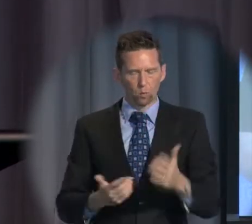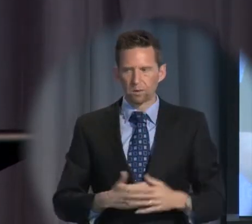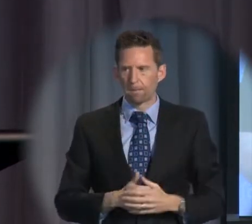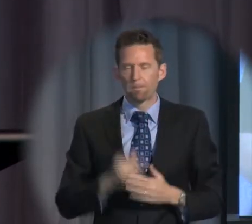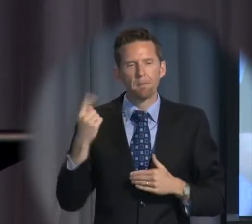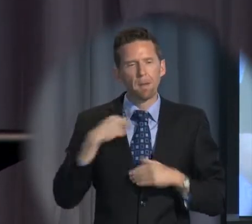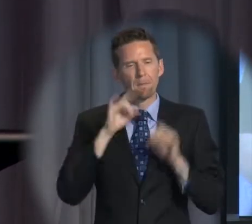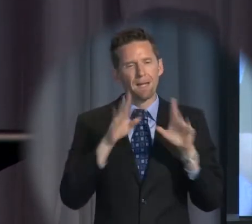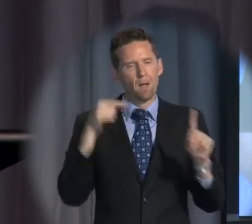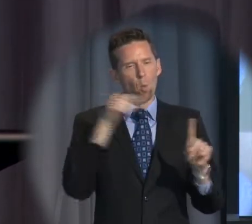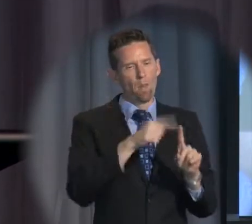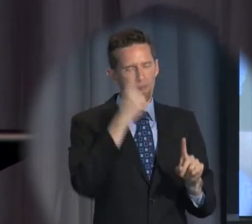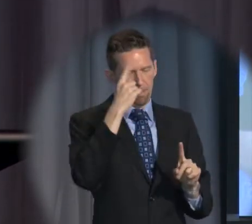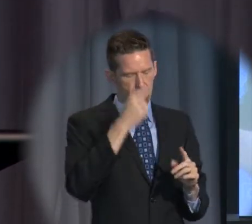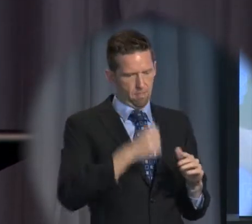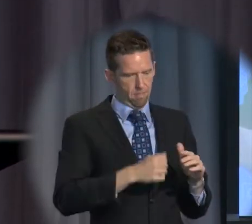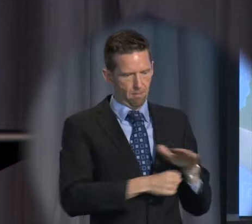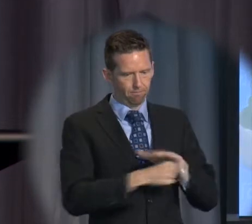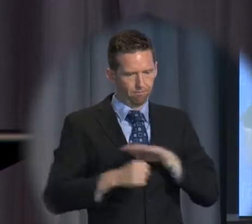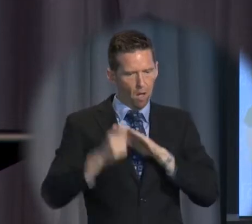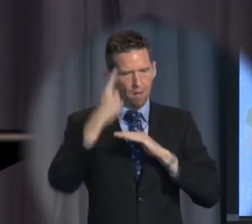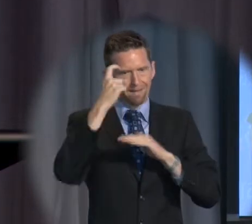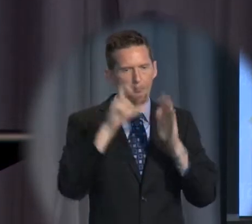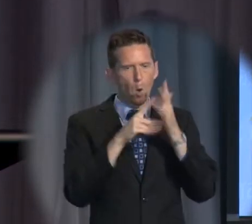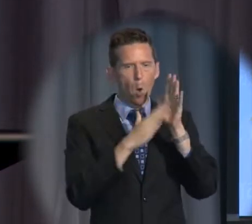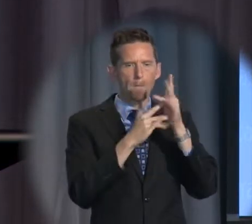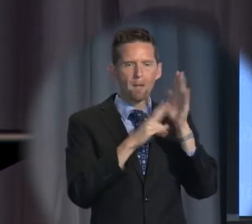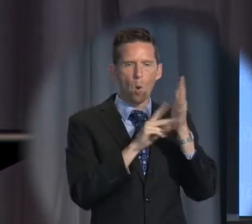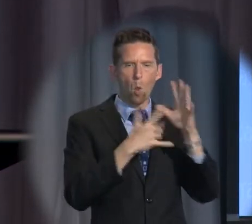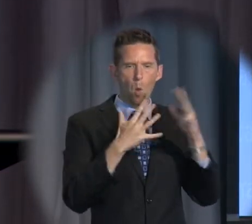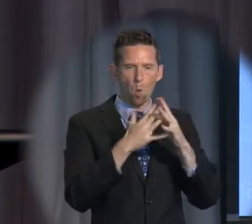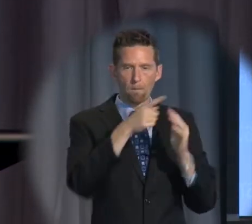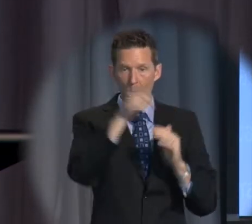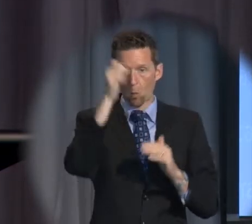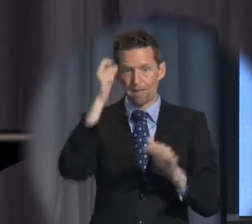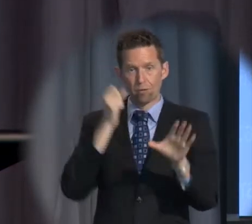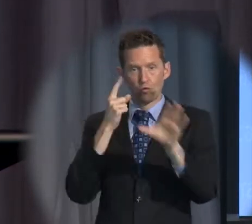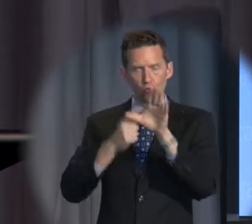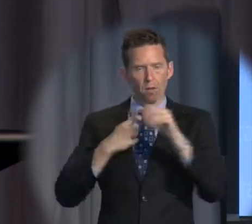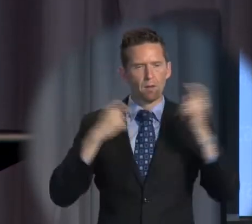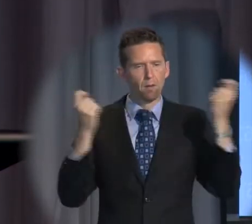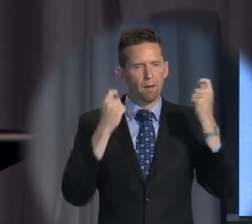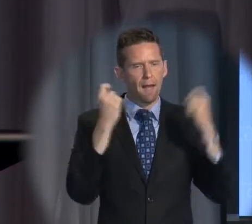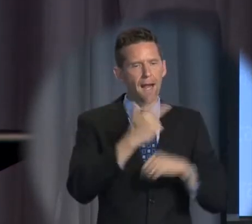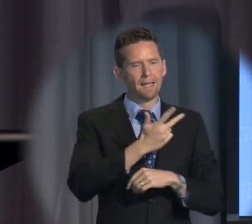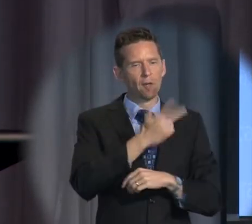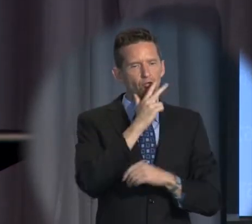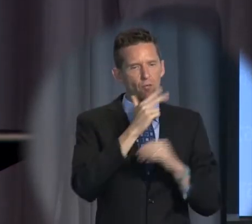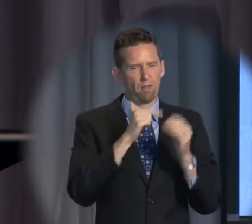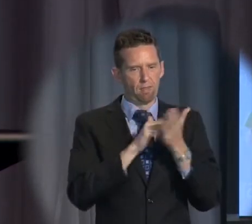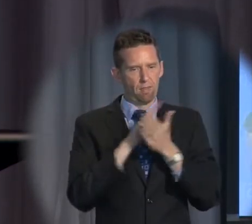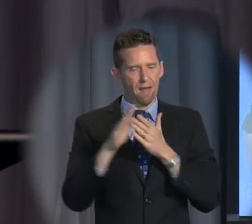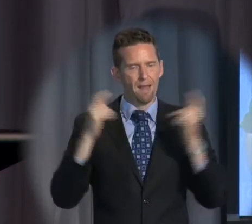idea of the common law. As you all know, next year, we celebrate the 800th anniversary